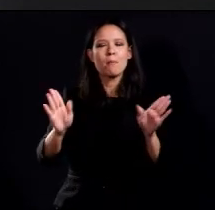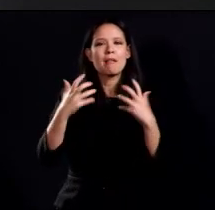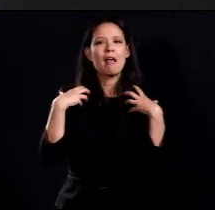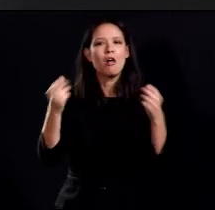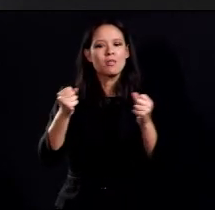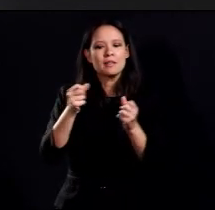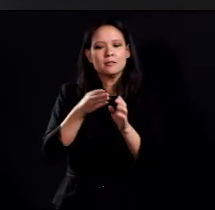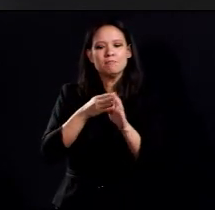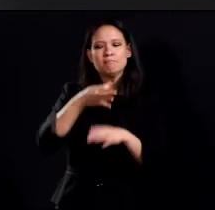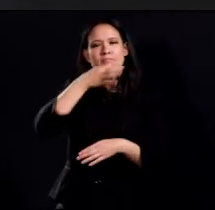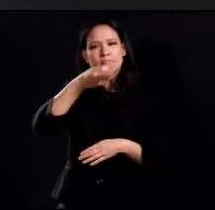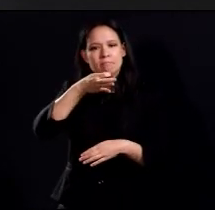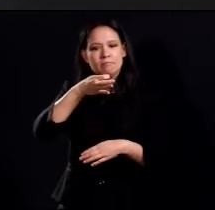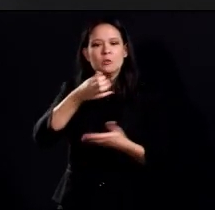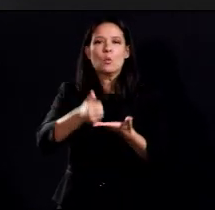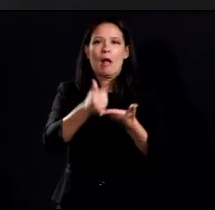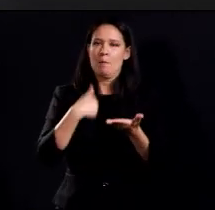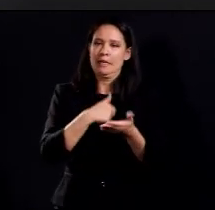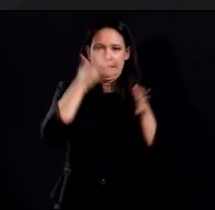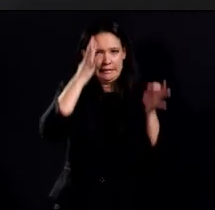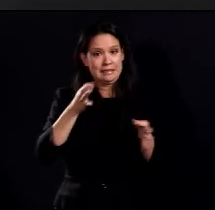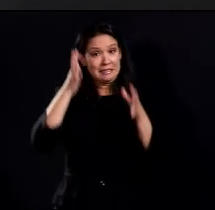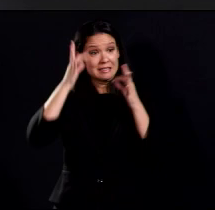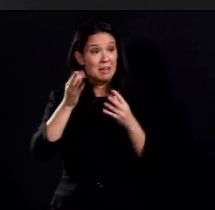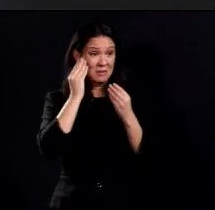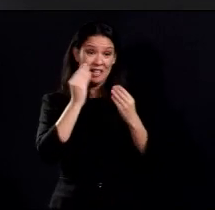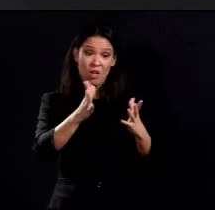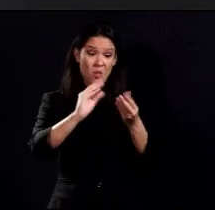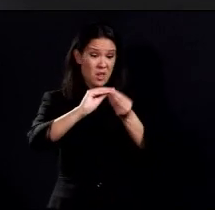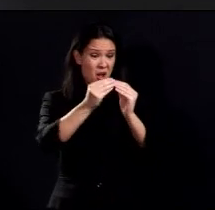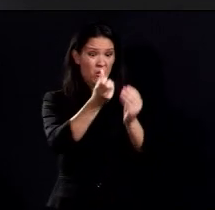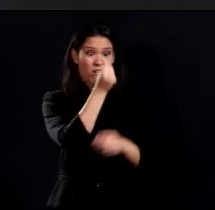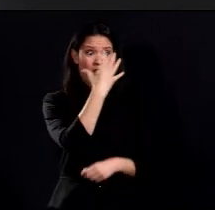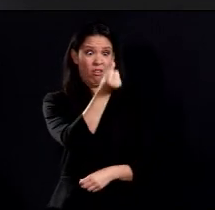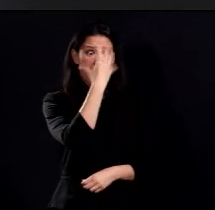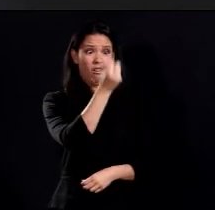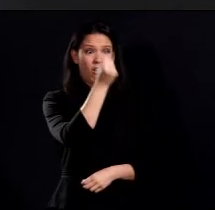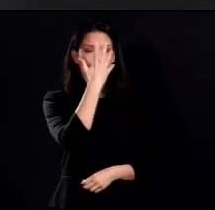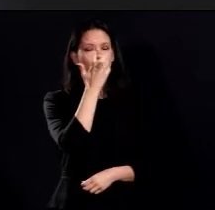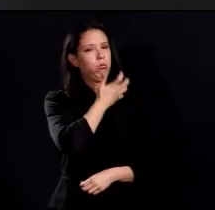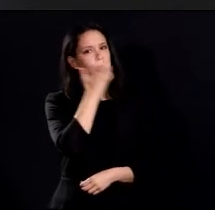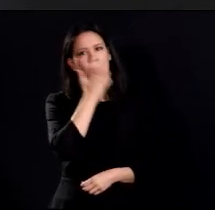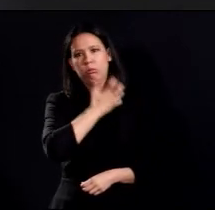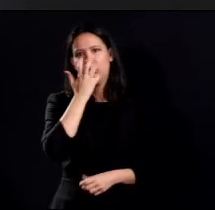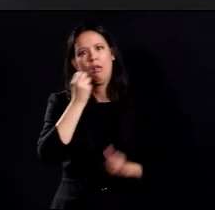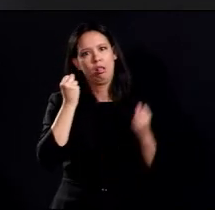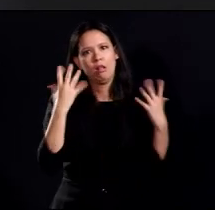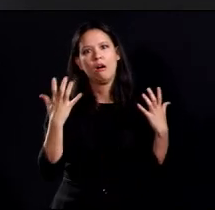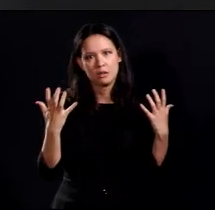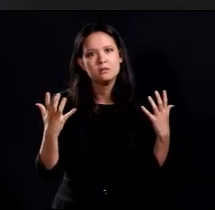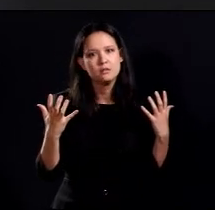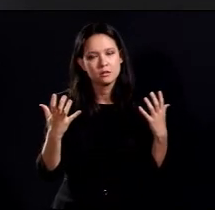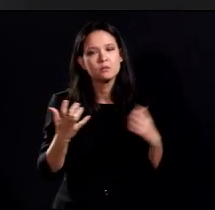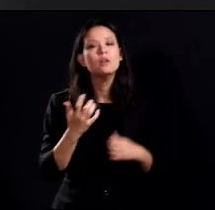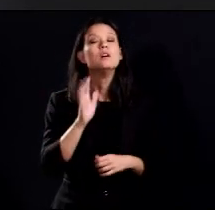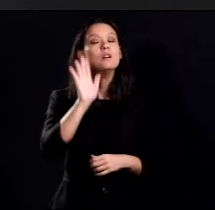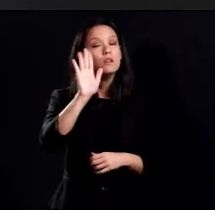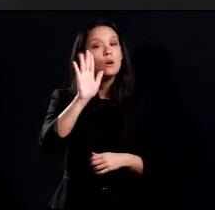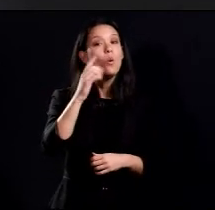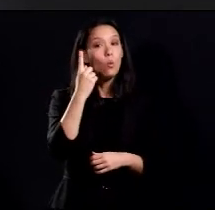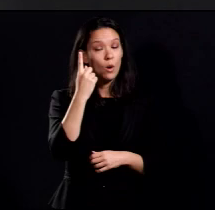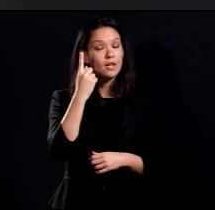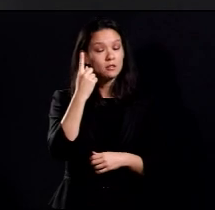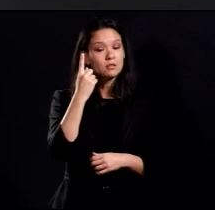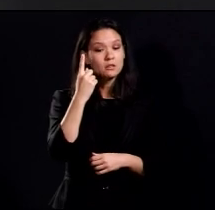to help us make them because I'll tell you folks, there's a lot of data comes our way in a day's time. One known factor though,